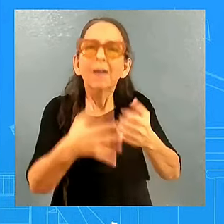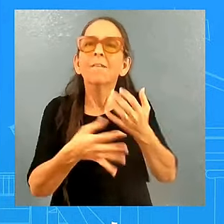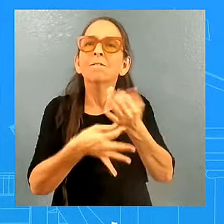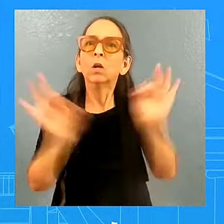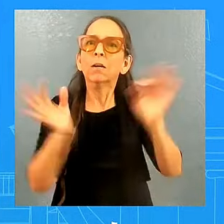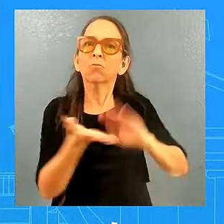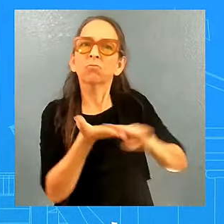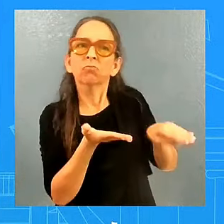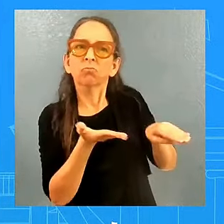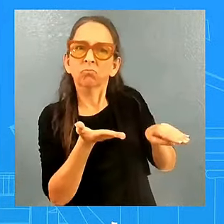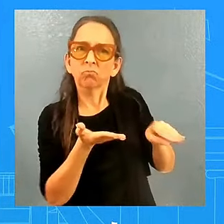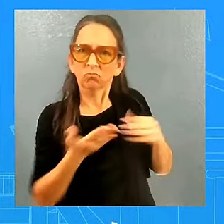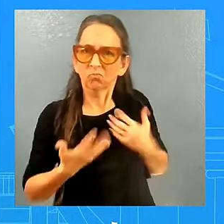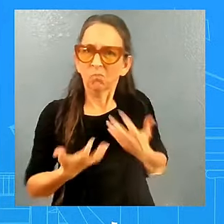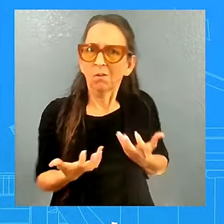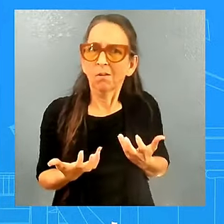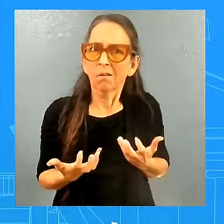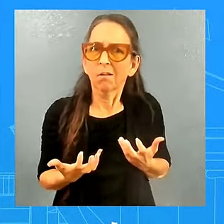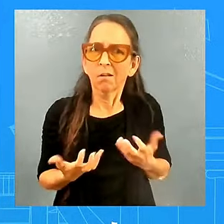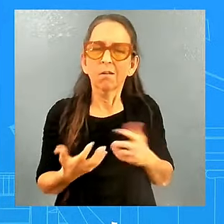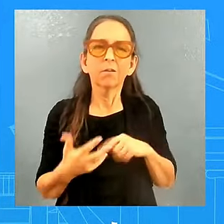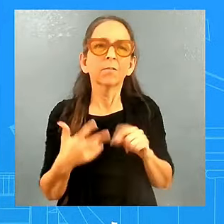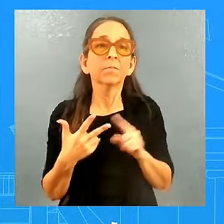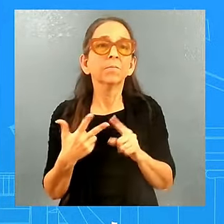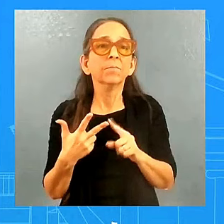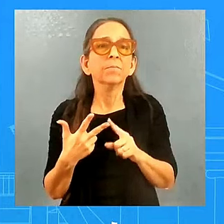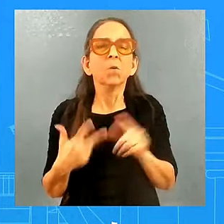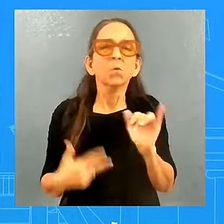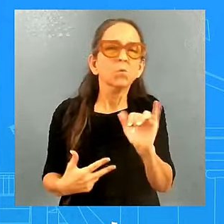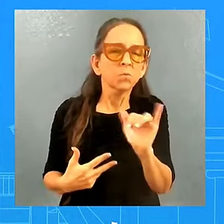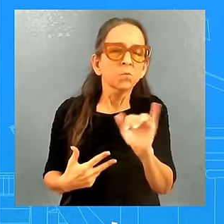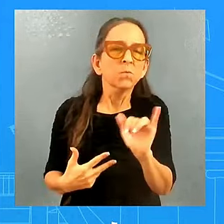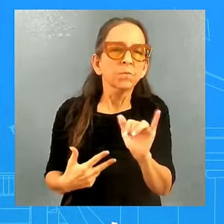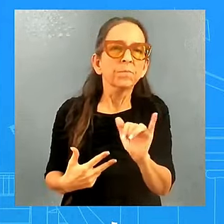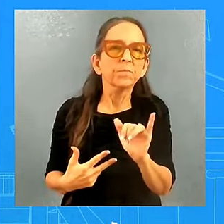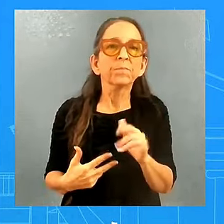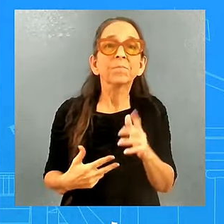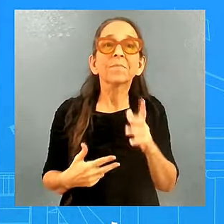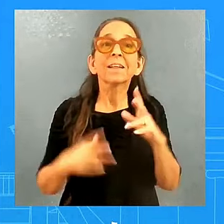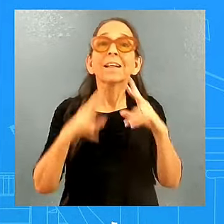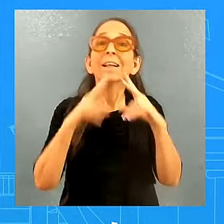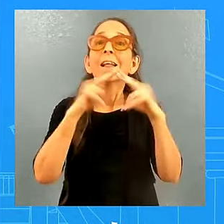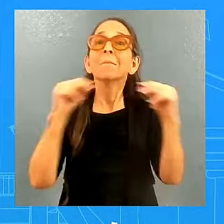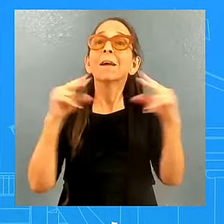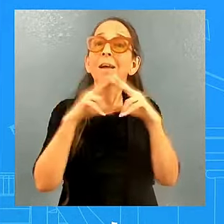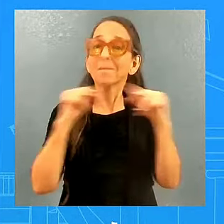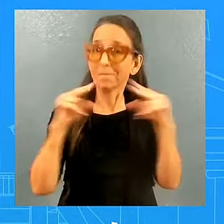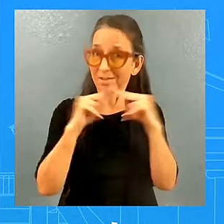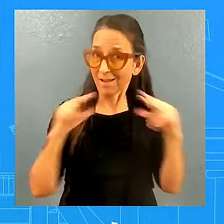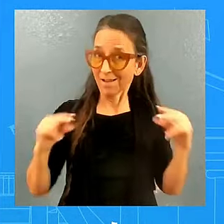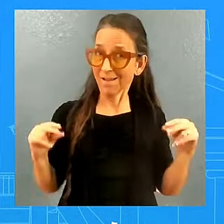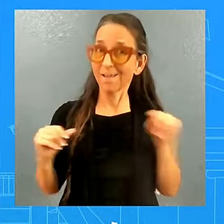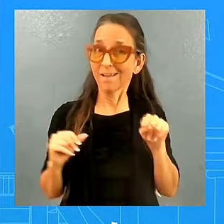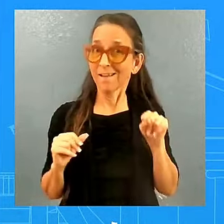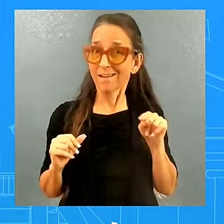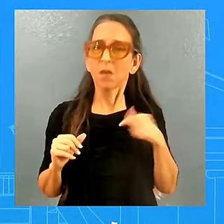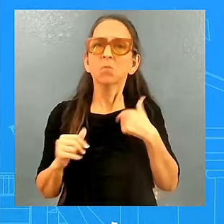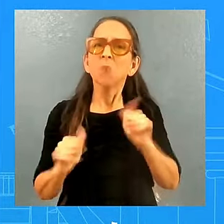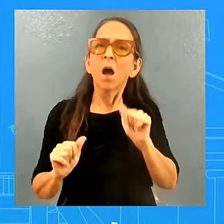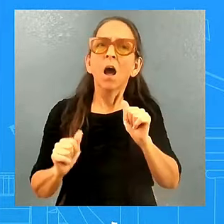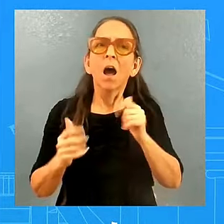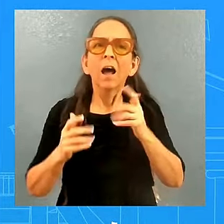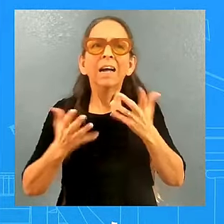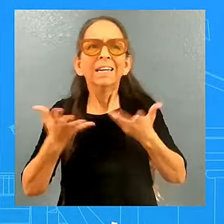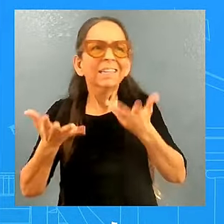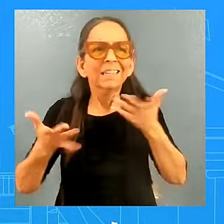efforts to get to a resolution in Lebanon that ensures citizens on both sides of the blue line can safely return